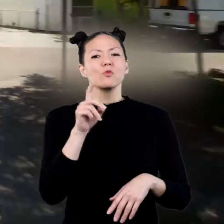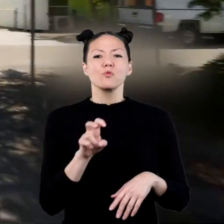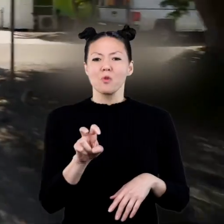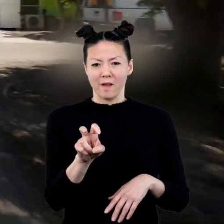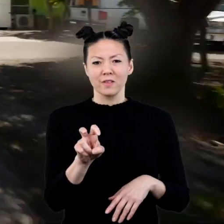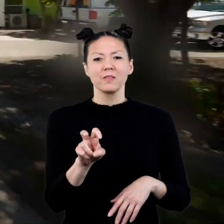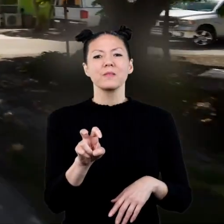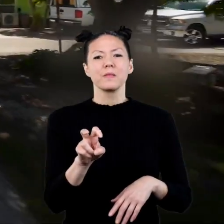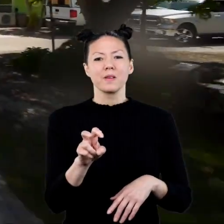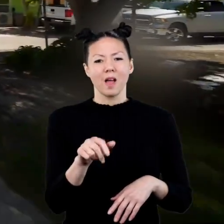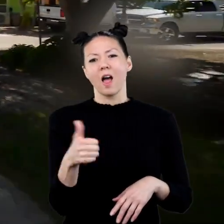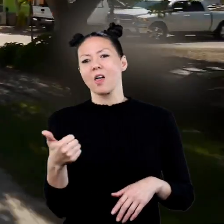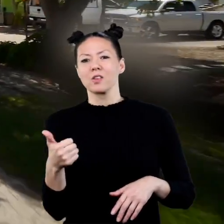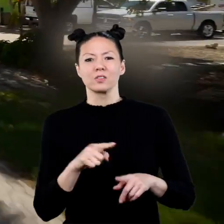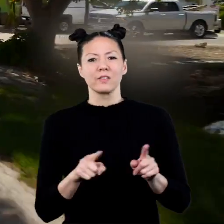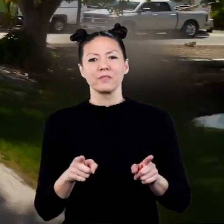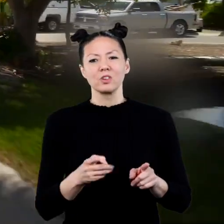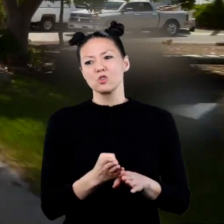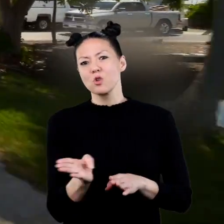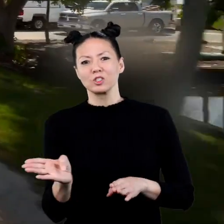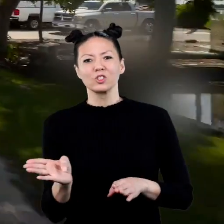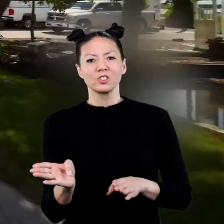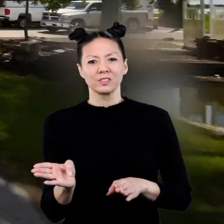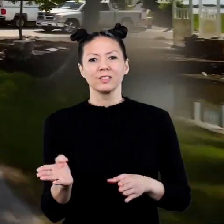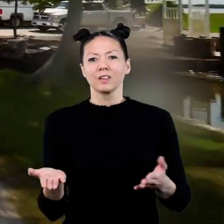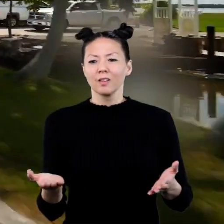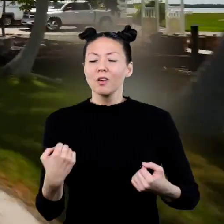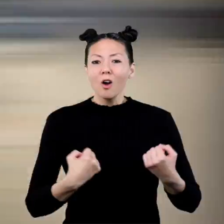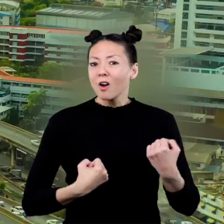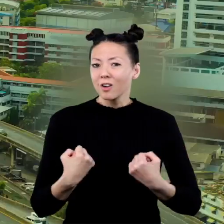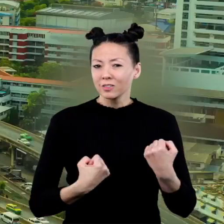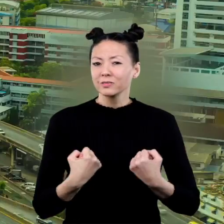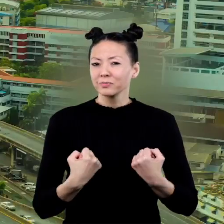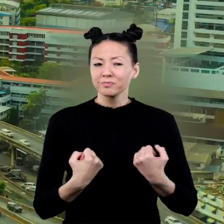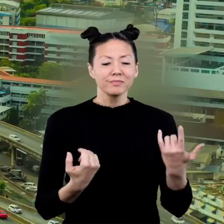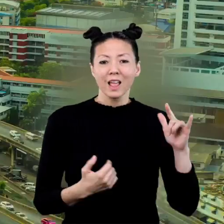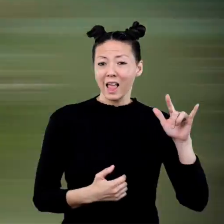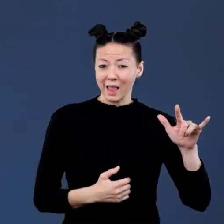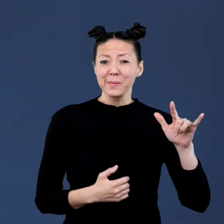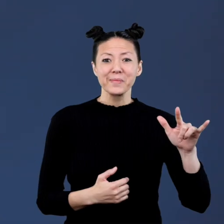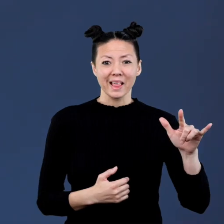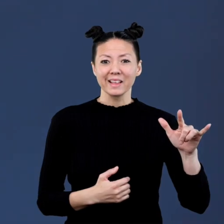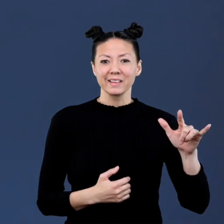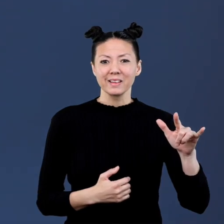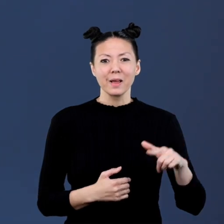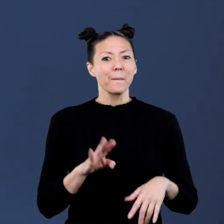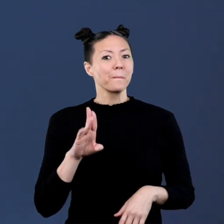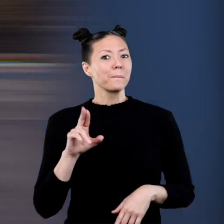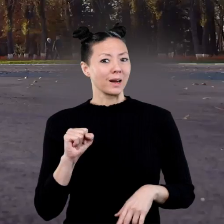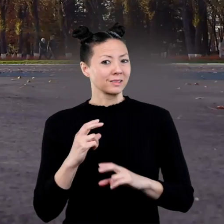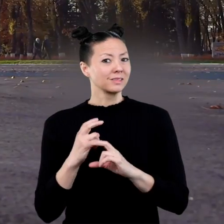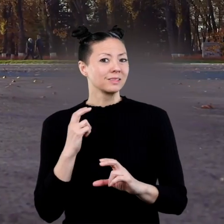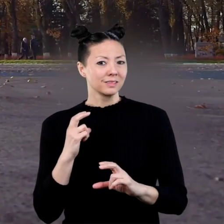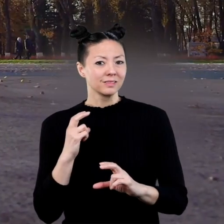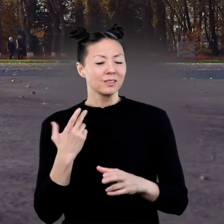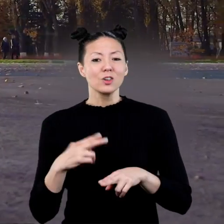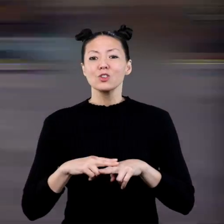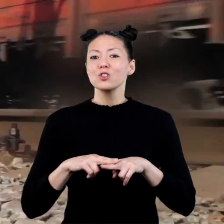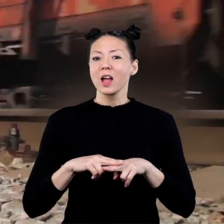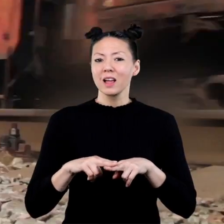you will travel in another direction to get back. Cars, airplanes, buses,